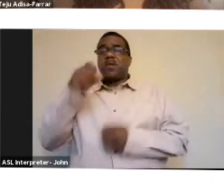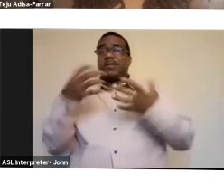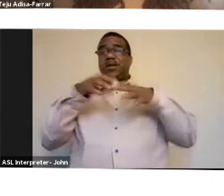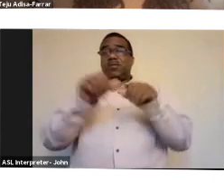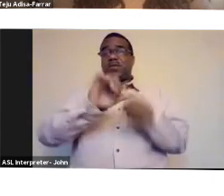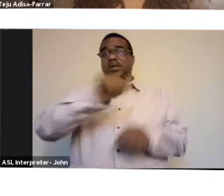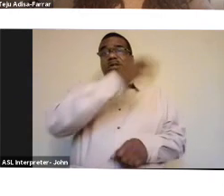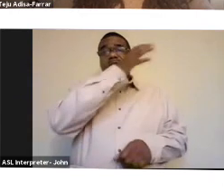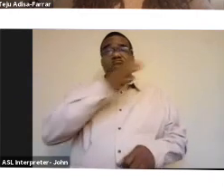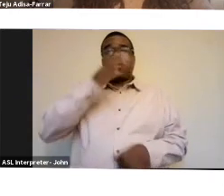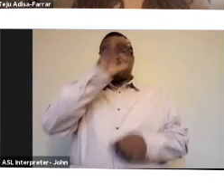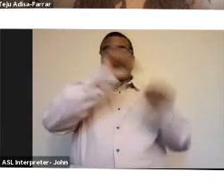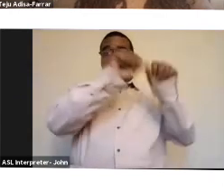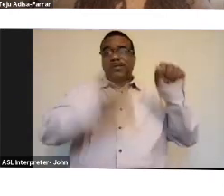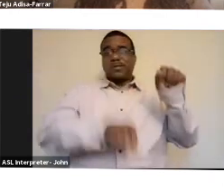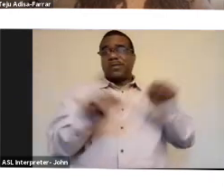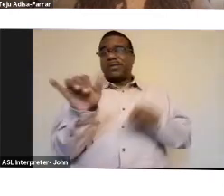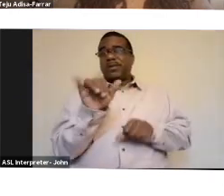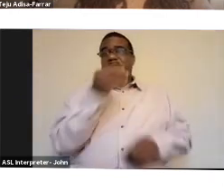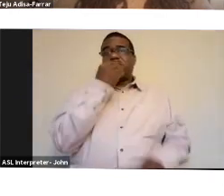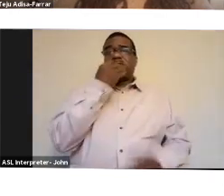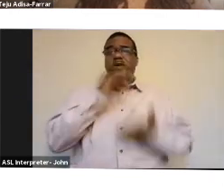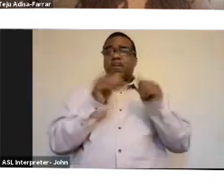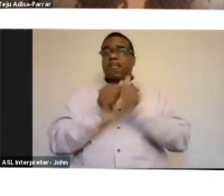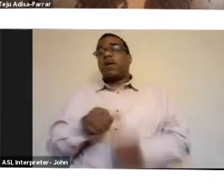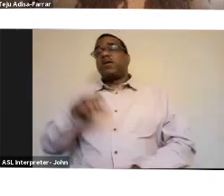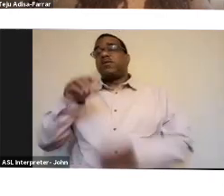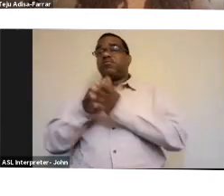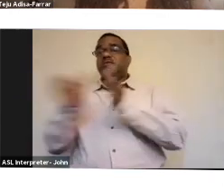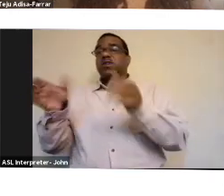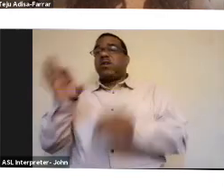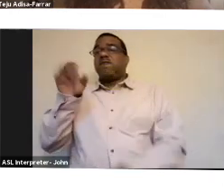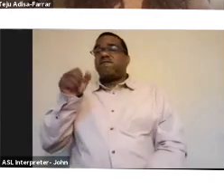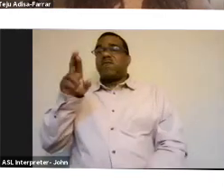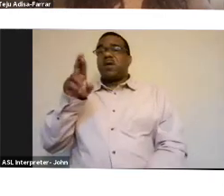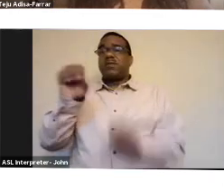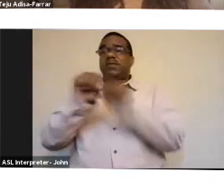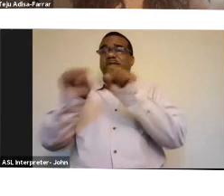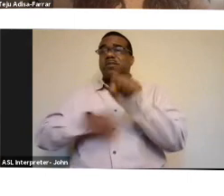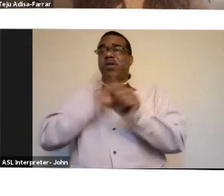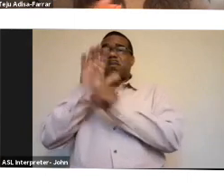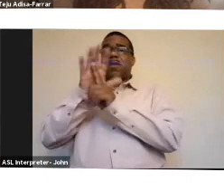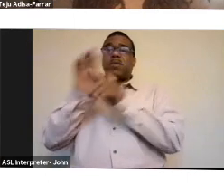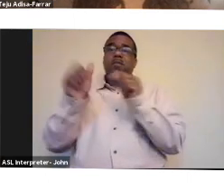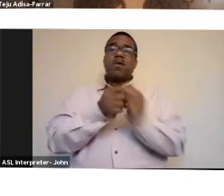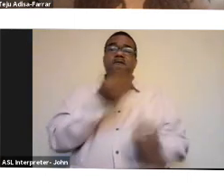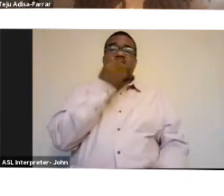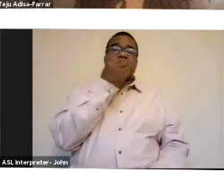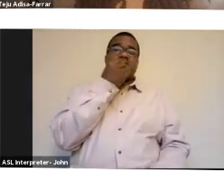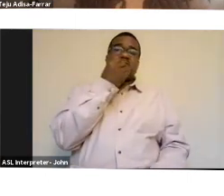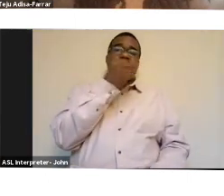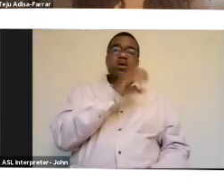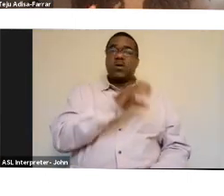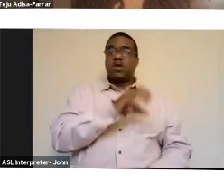systems such as food. So regenerative fiber systems are only possible with food sovereignty. La Via